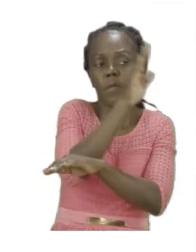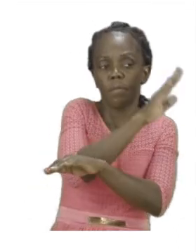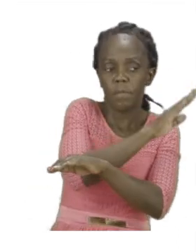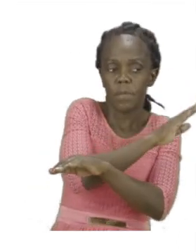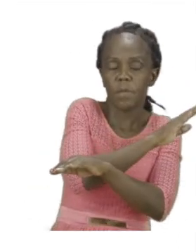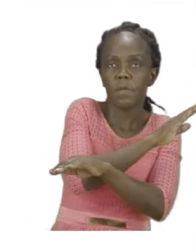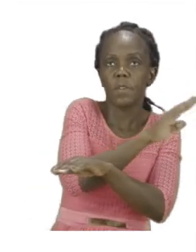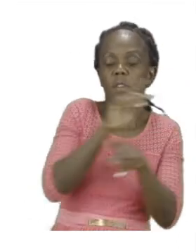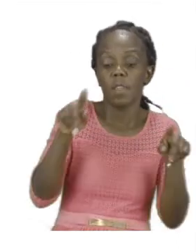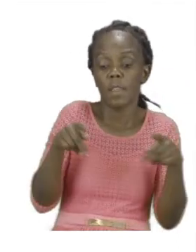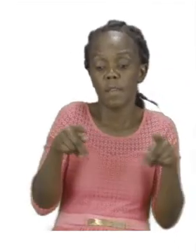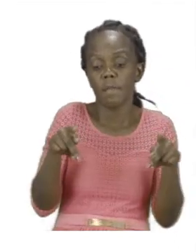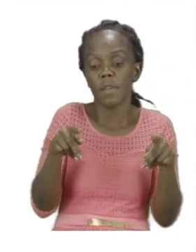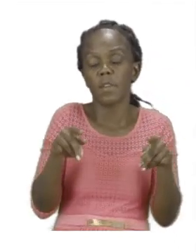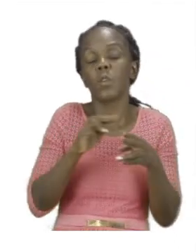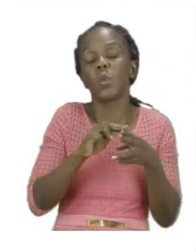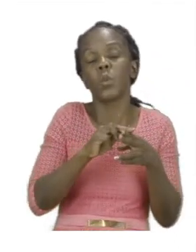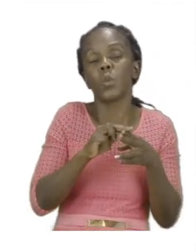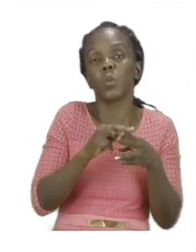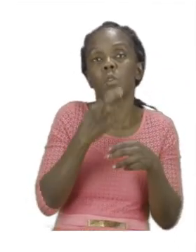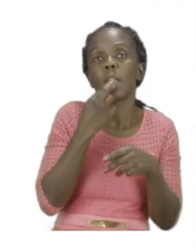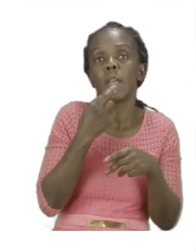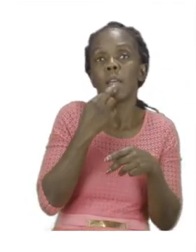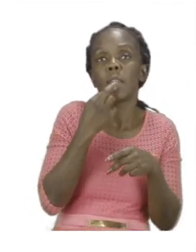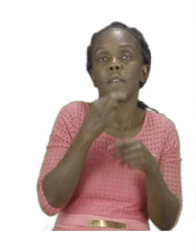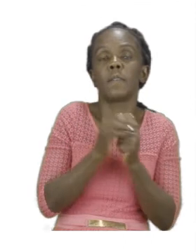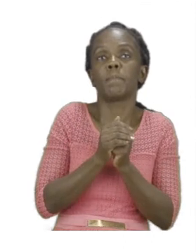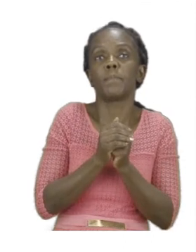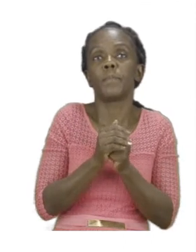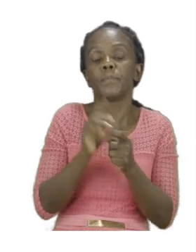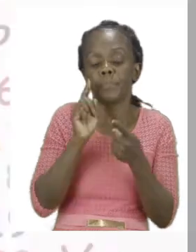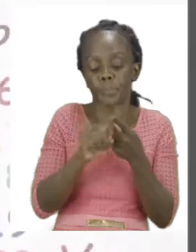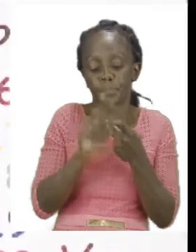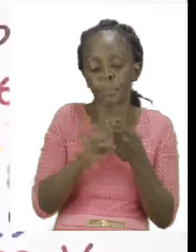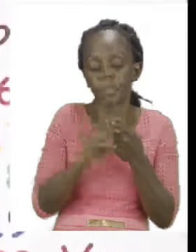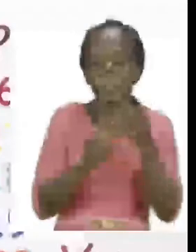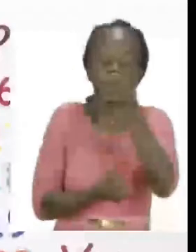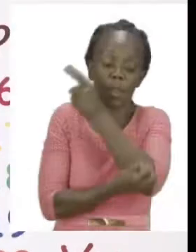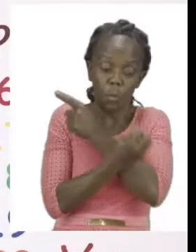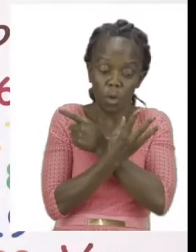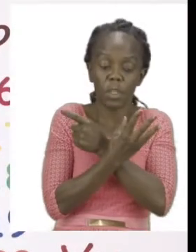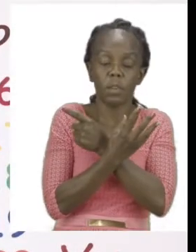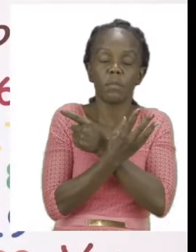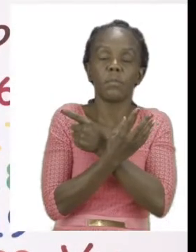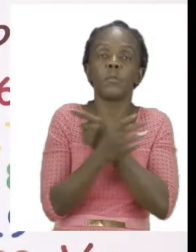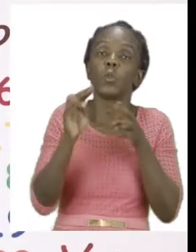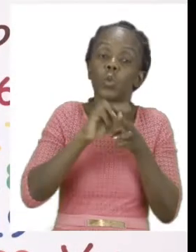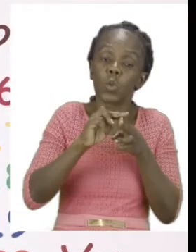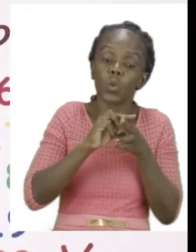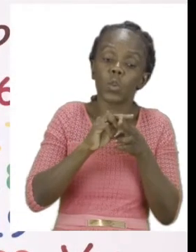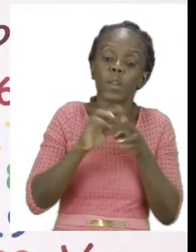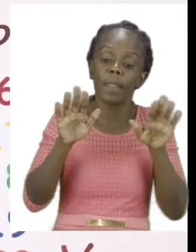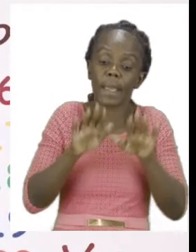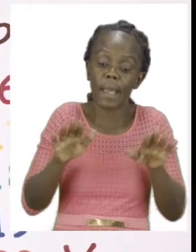So these are the three colors that you're going to use. Remember for the morning event. Remember